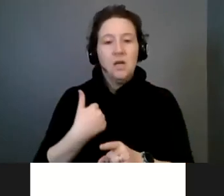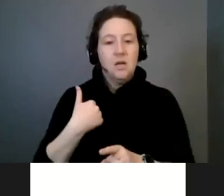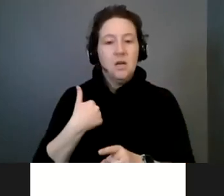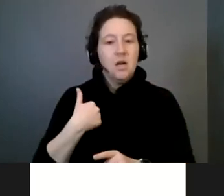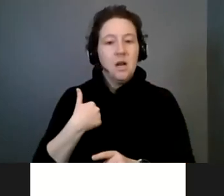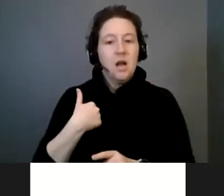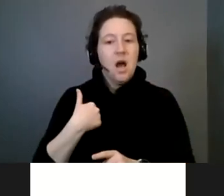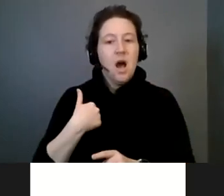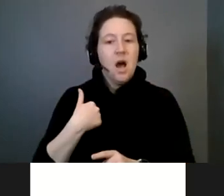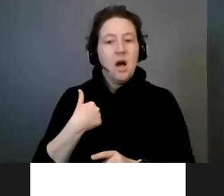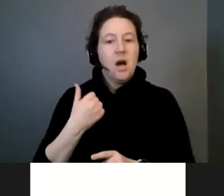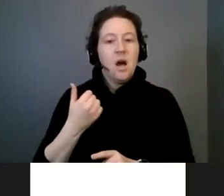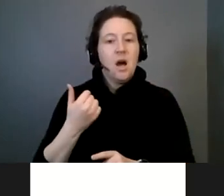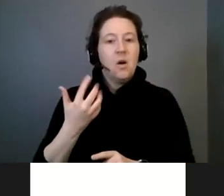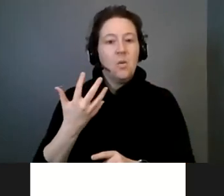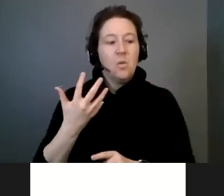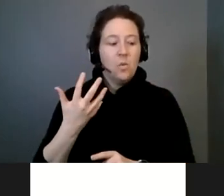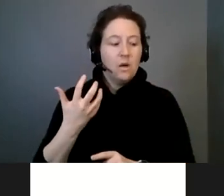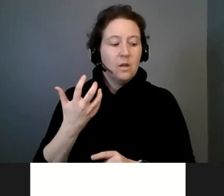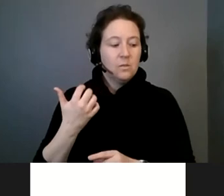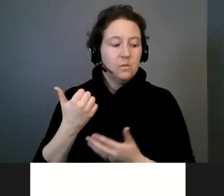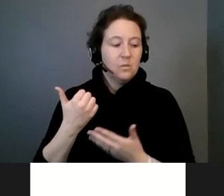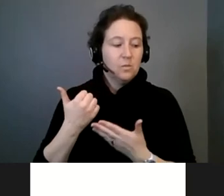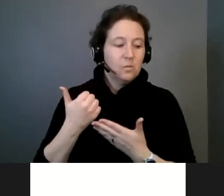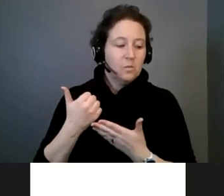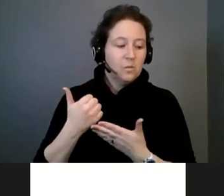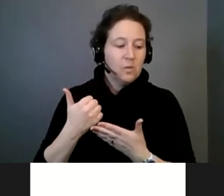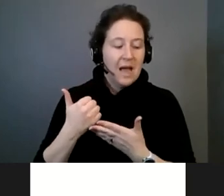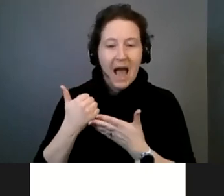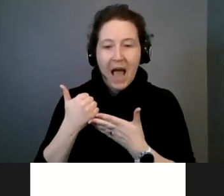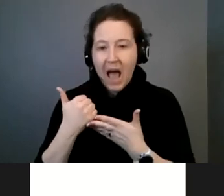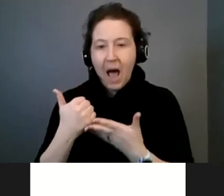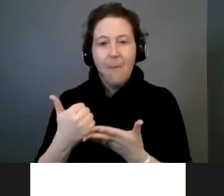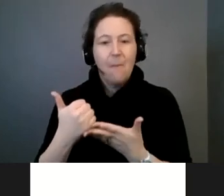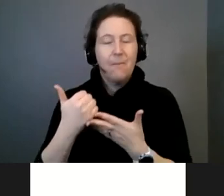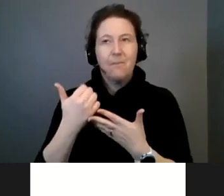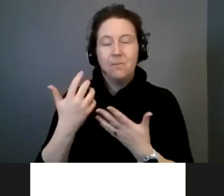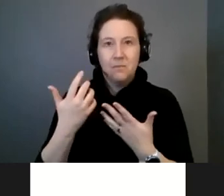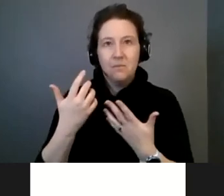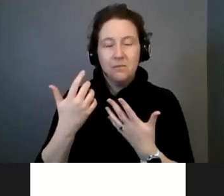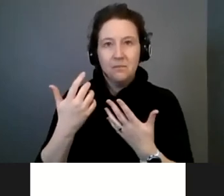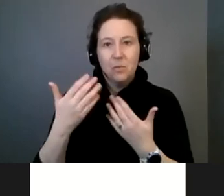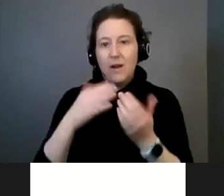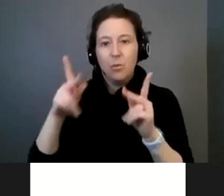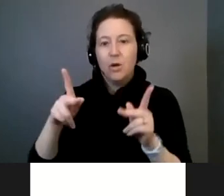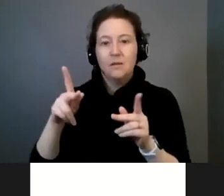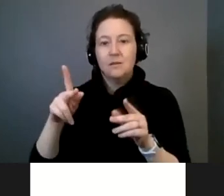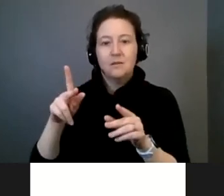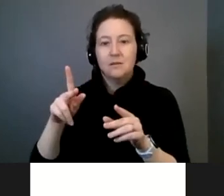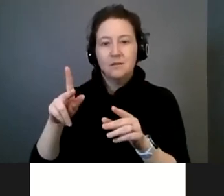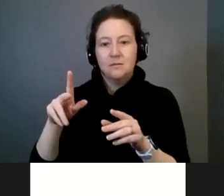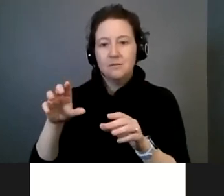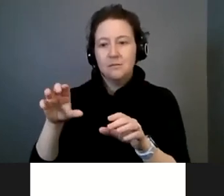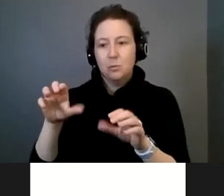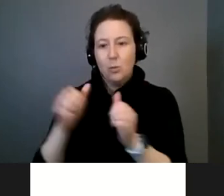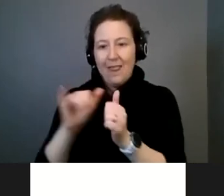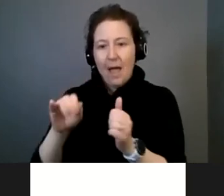you know, help whoever is working on that, because I would be a big supporter of that as well.